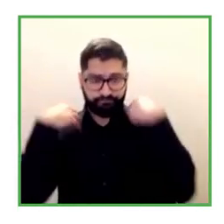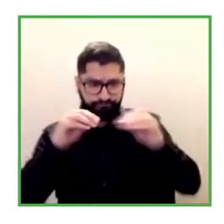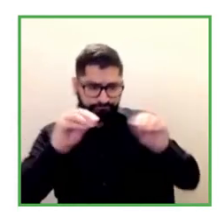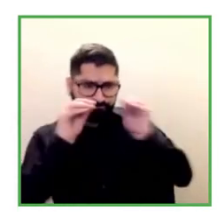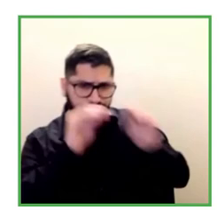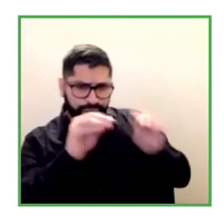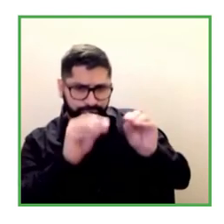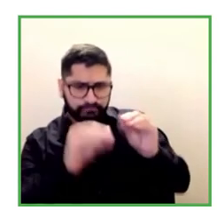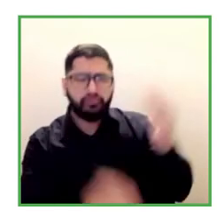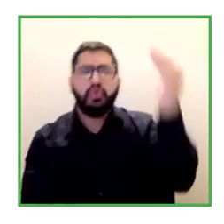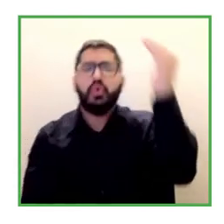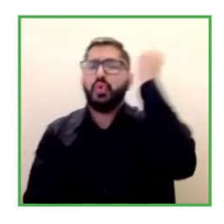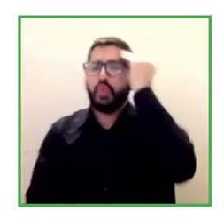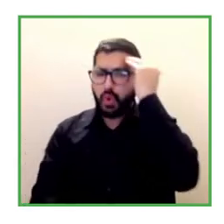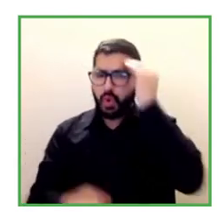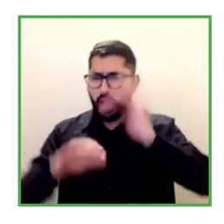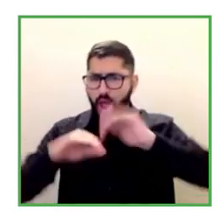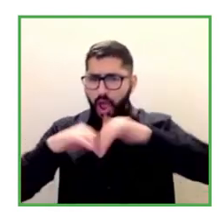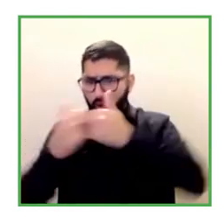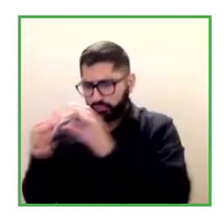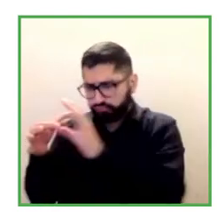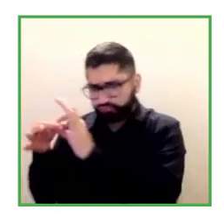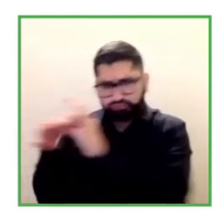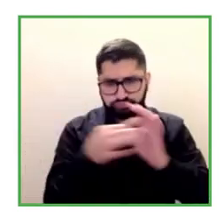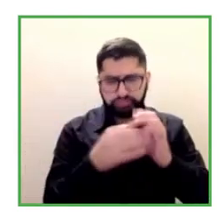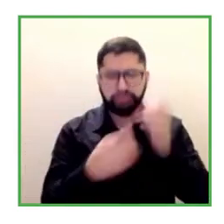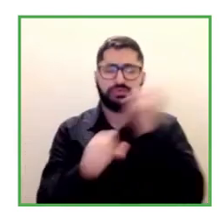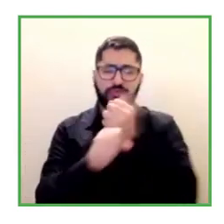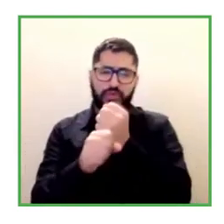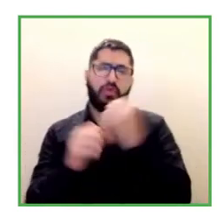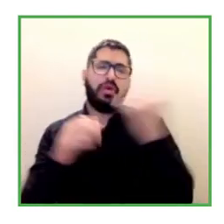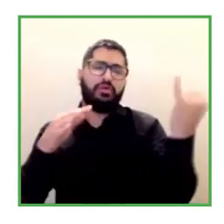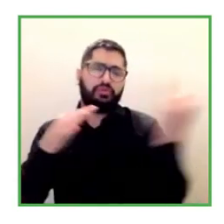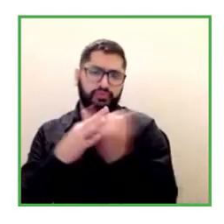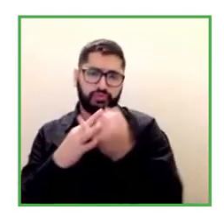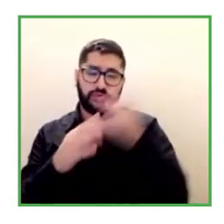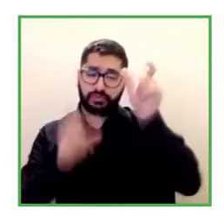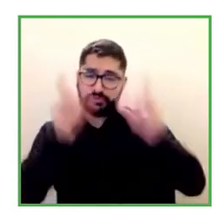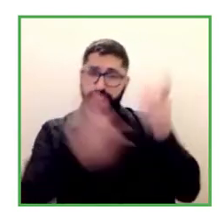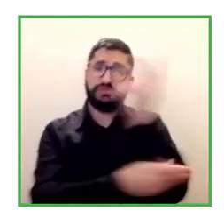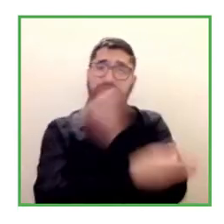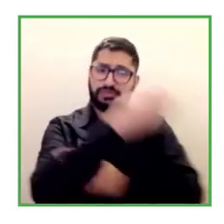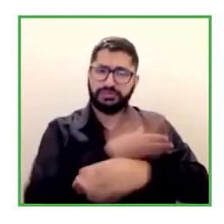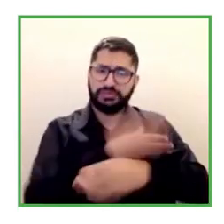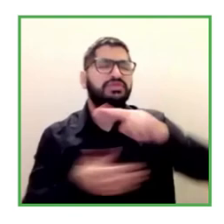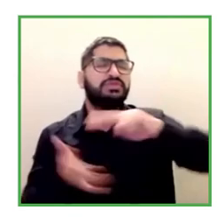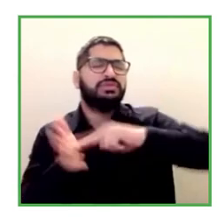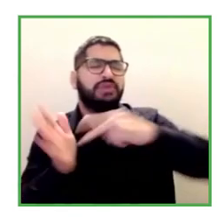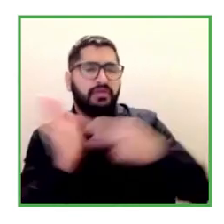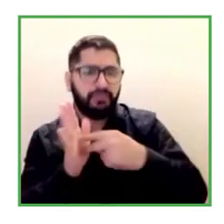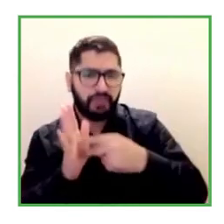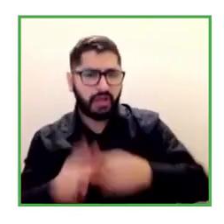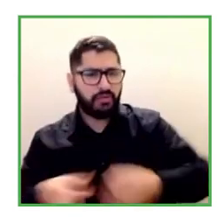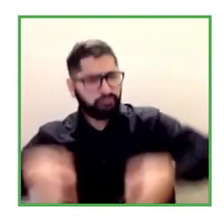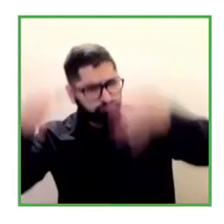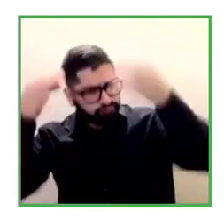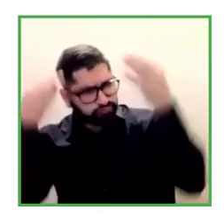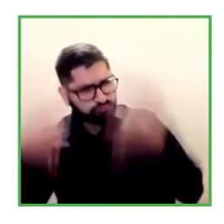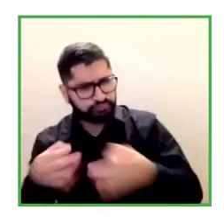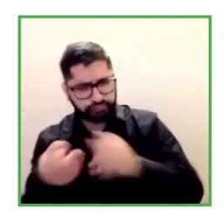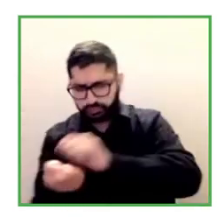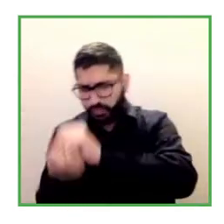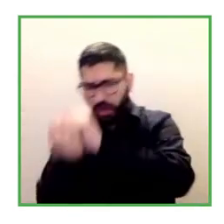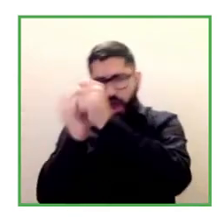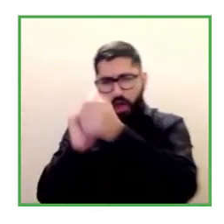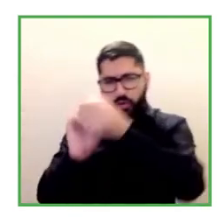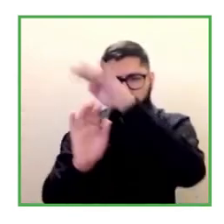know about job inclusion for people with disabilities, what this means, the reasonable adjustments, what and